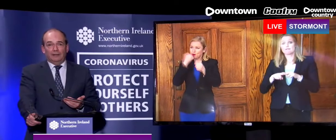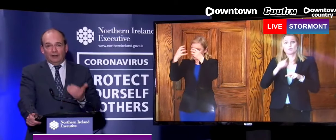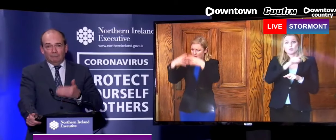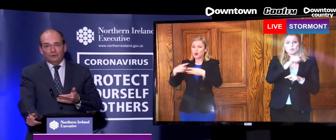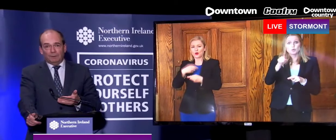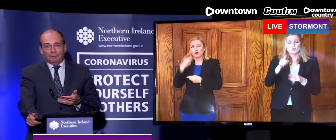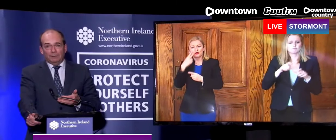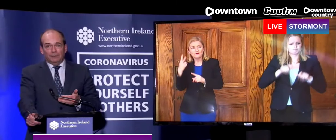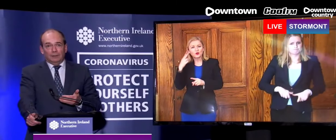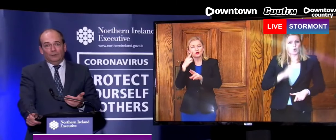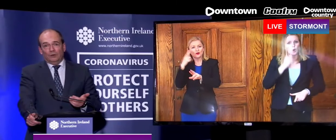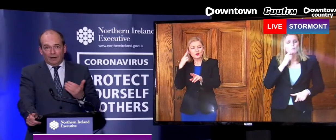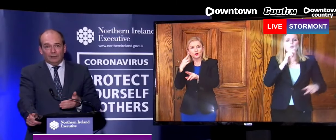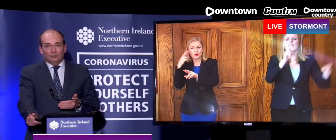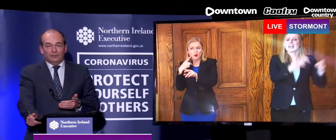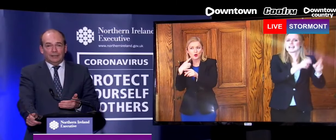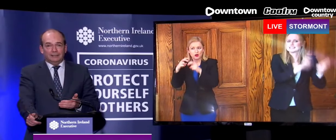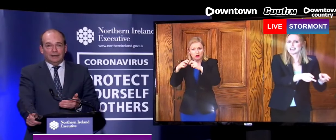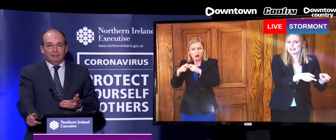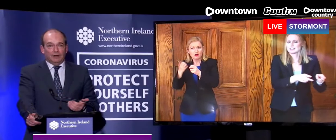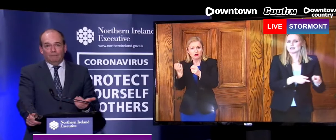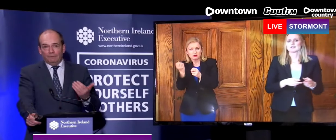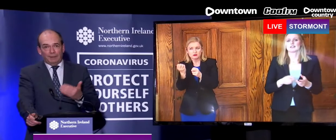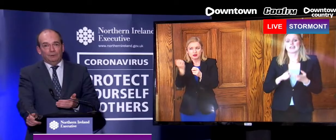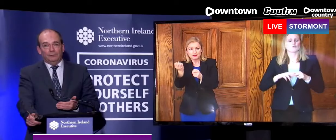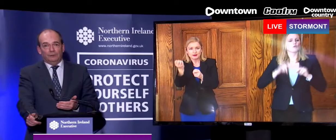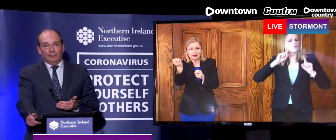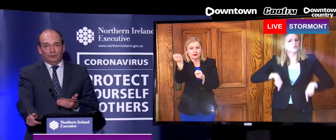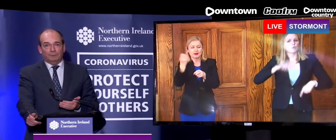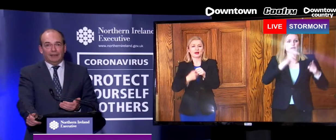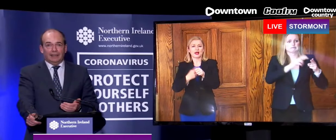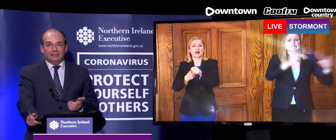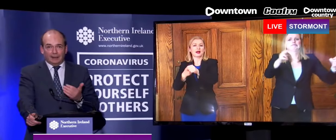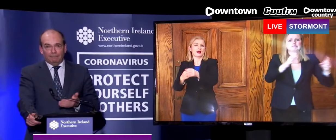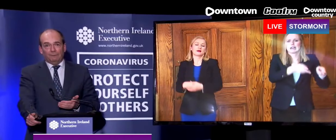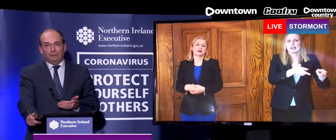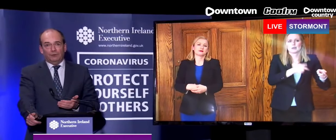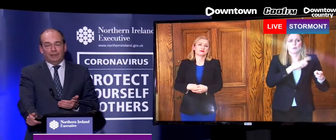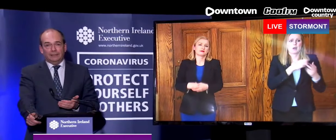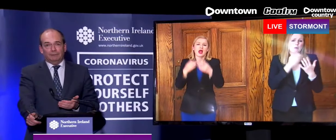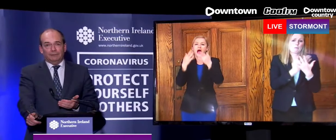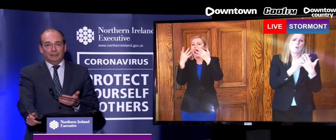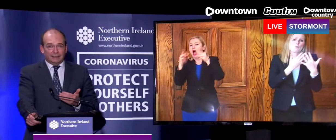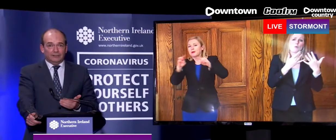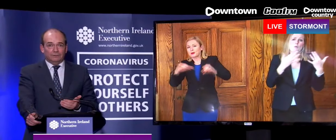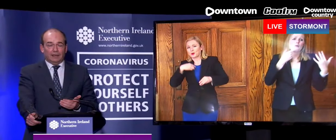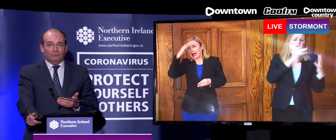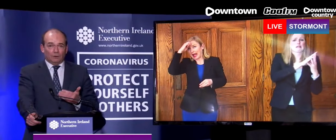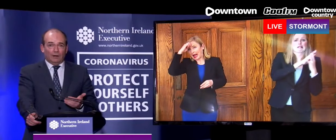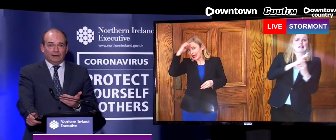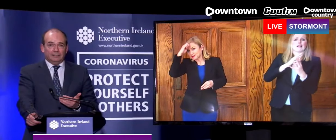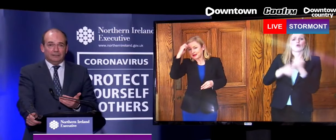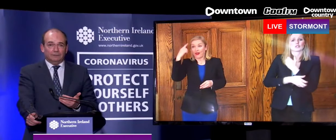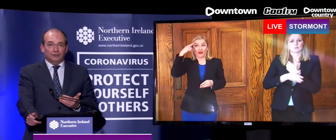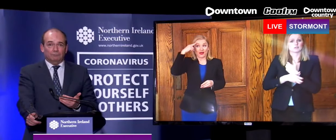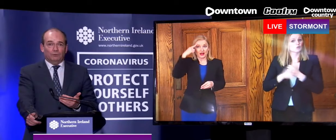then the numbers of people who acquire COVID-19, the number of people who get hospitalised, the number of people who end up in intensive care